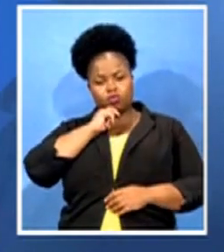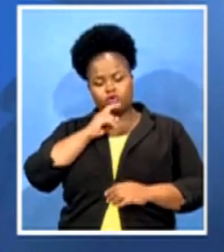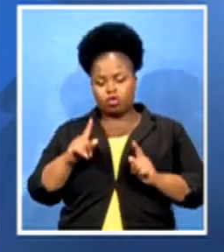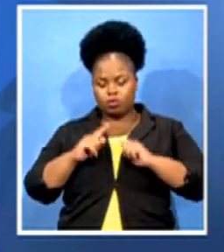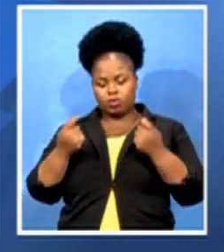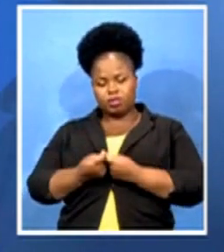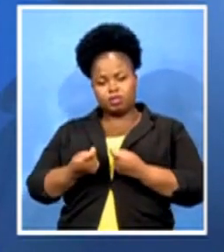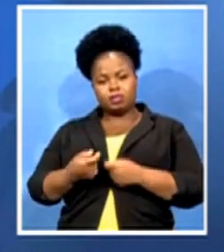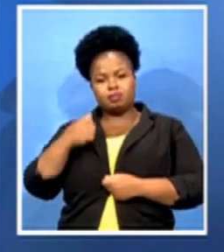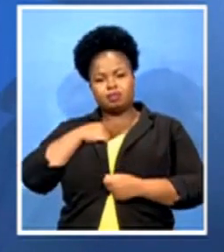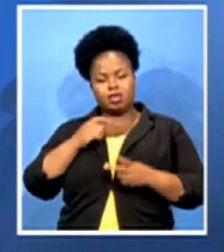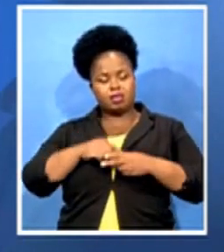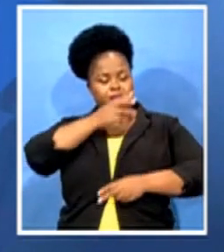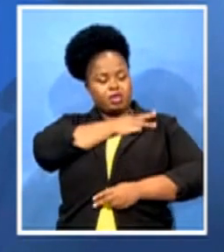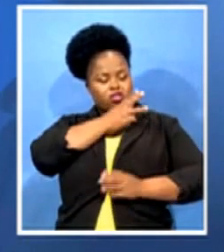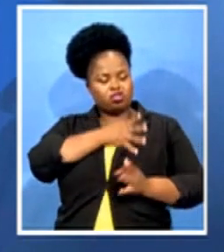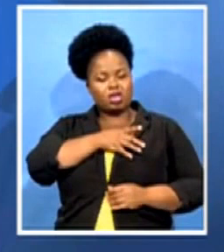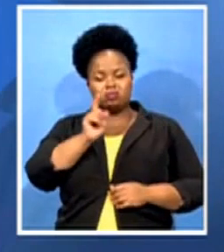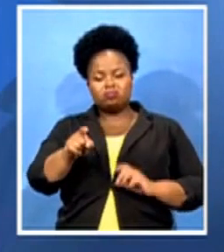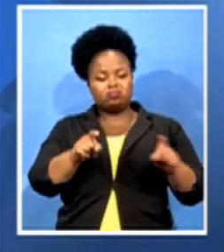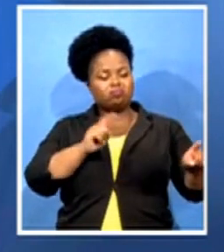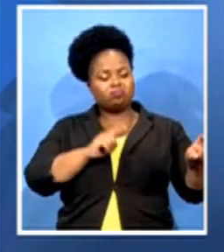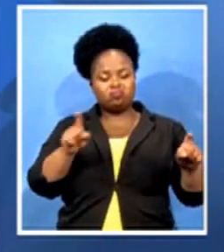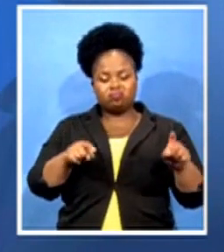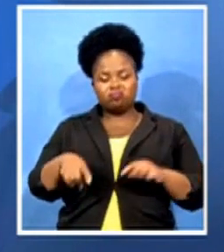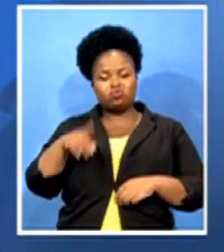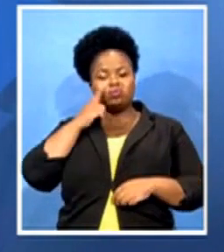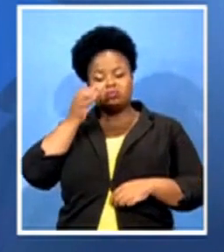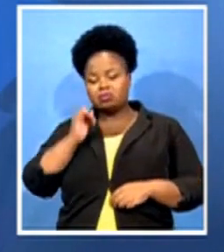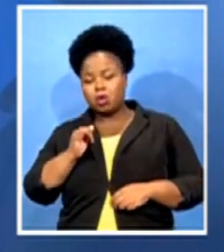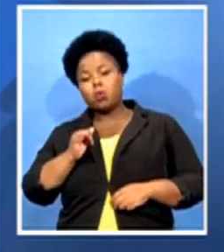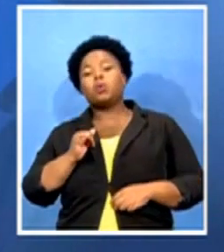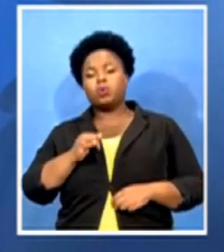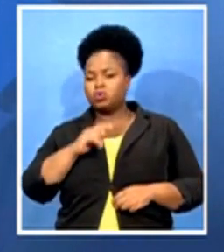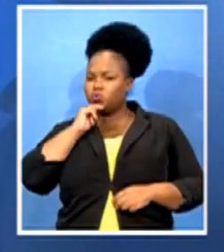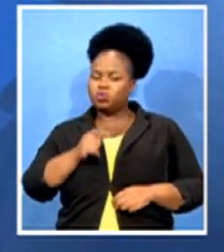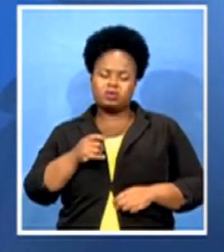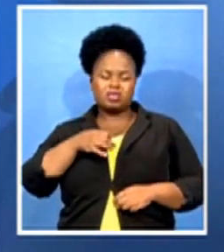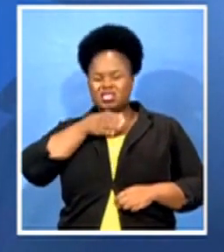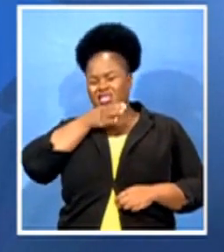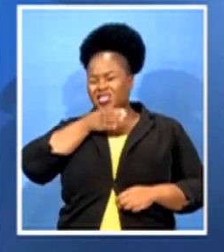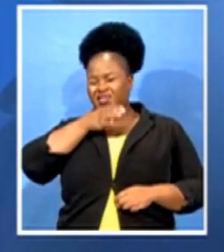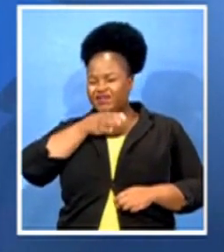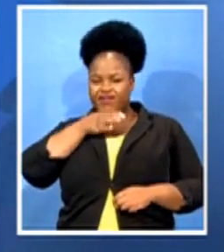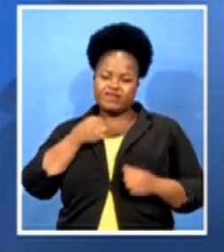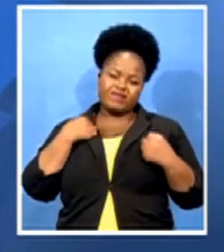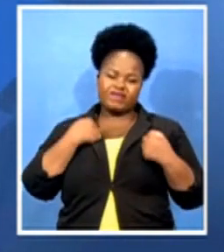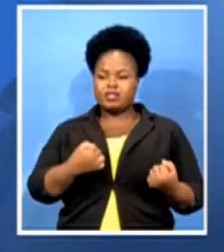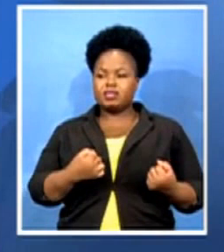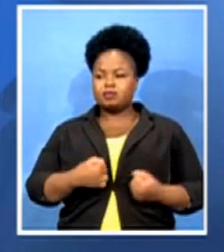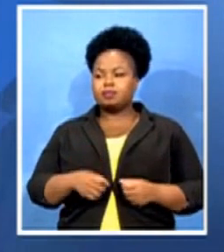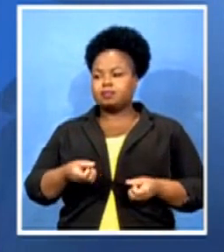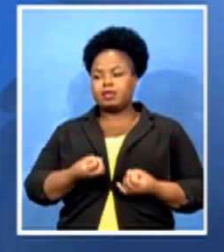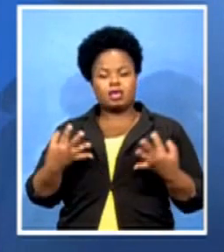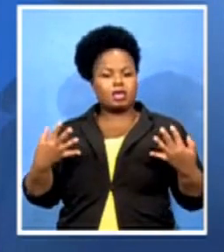facilities. We are still having to deal with a lot of drunk and driving cases in our facilities. are also still dealing with